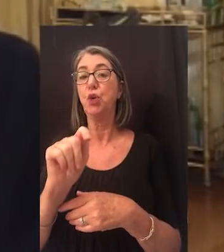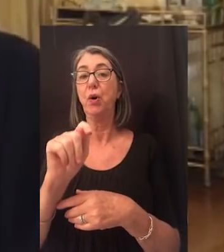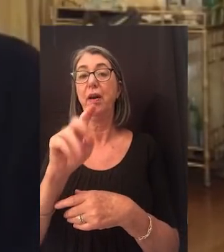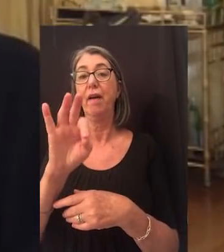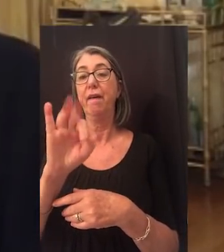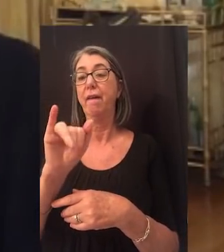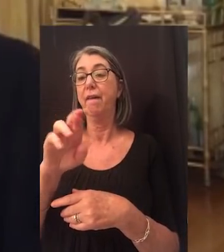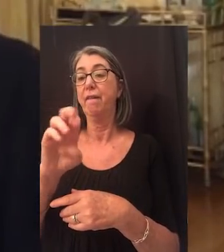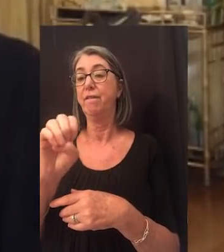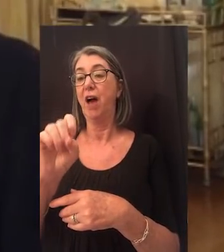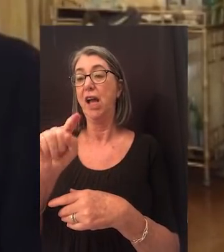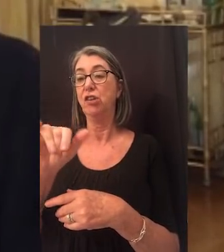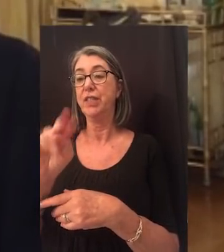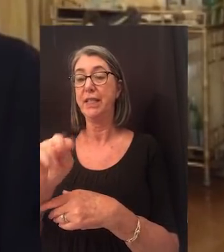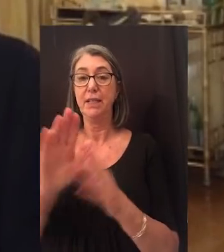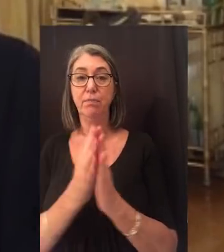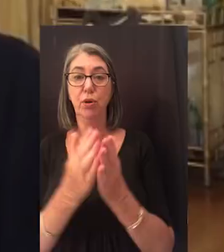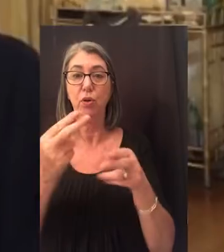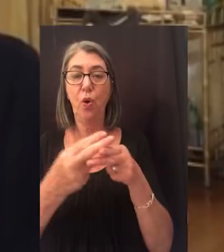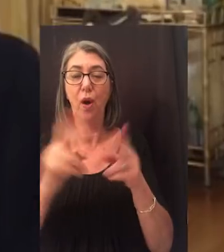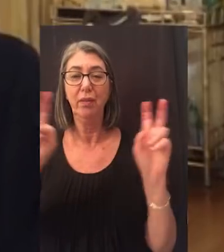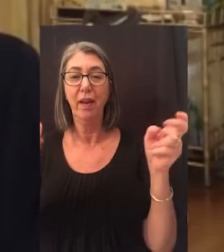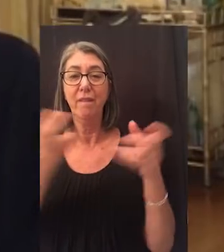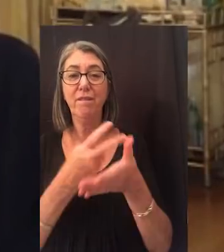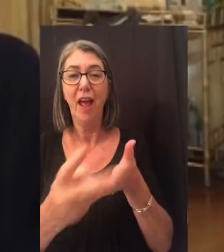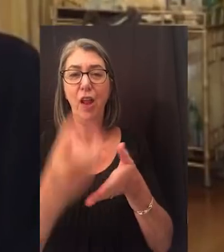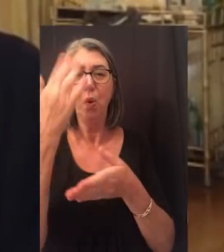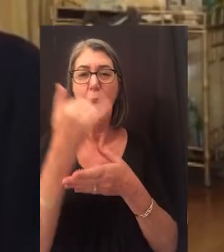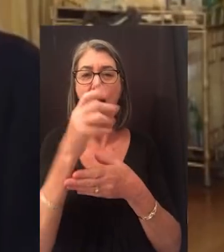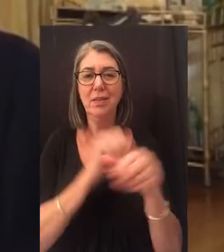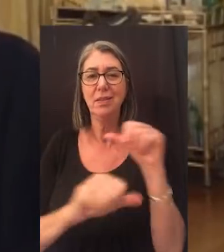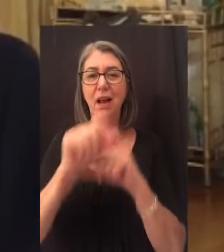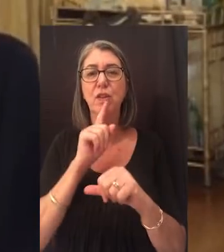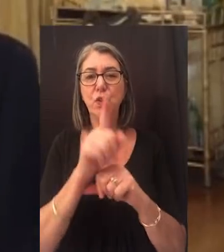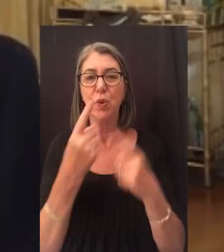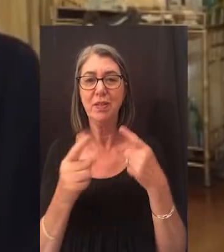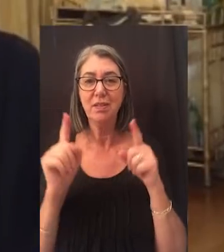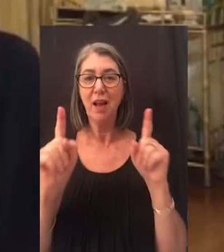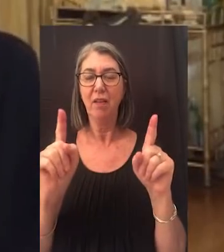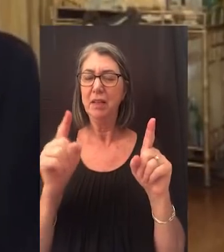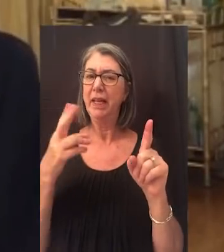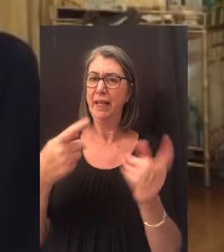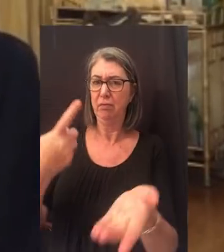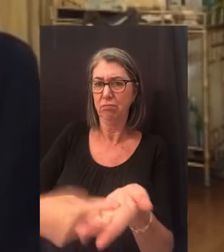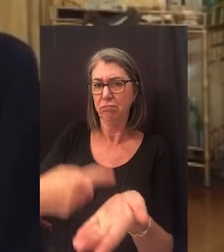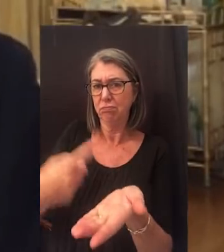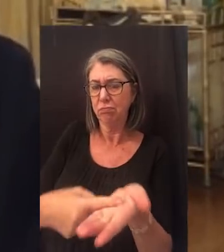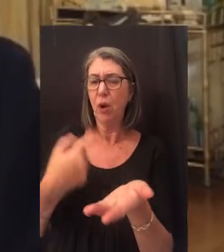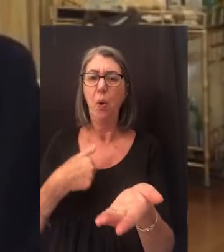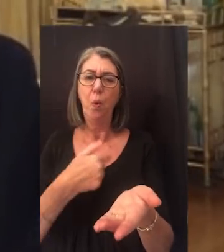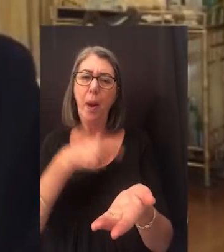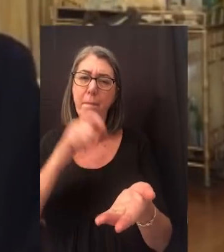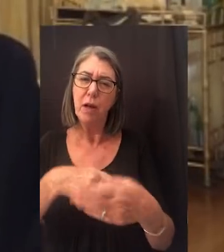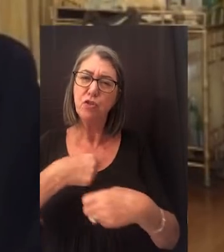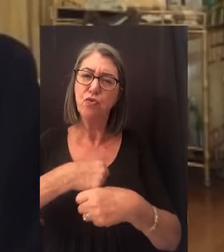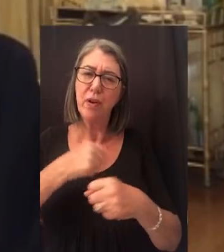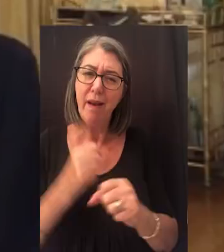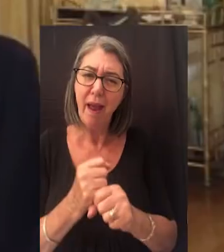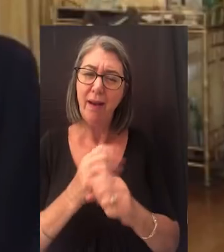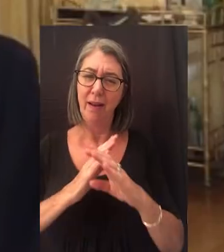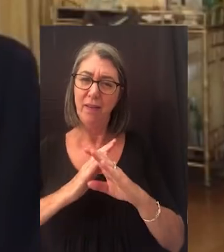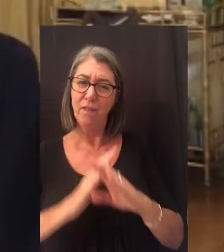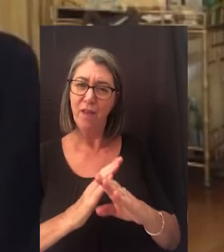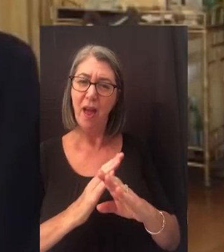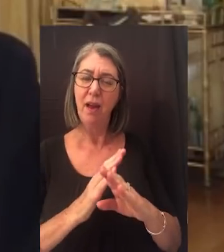thoughtful book entitled Failure, Why Science is So Successful. He argues that we must create and